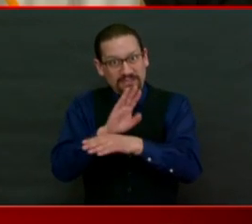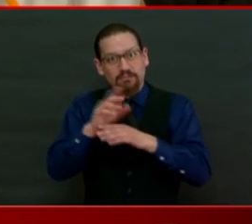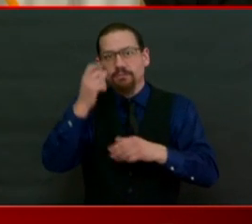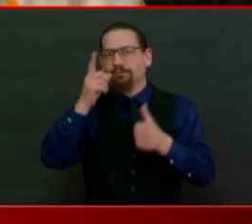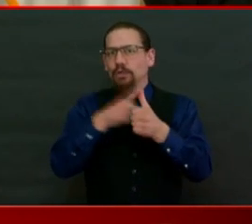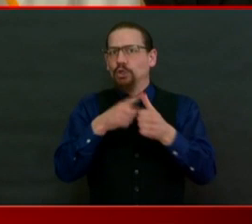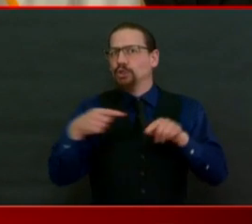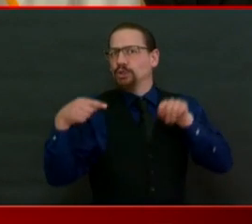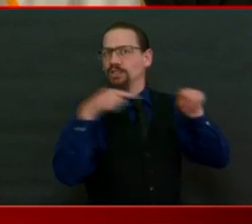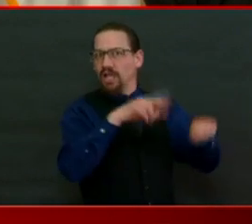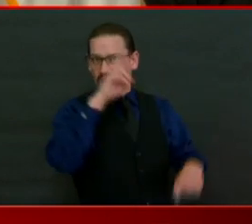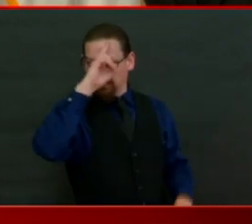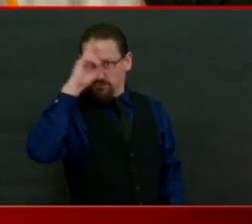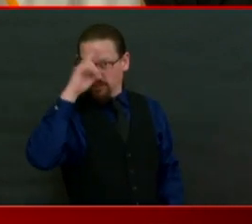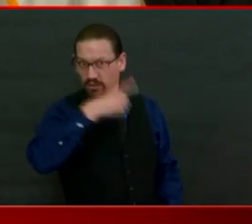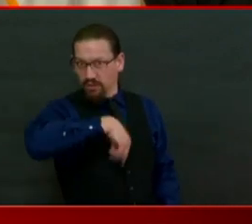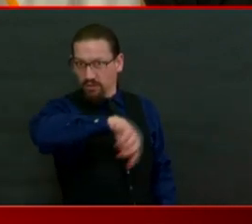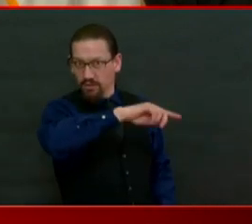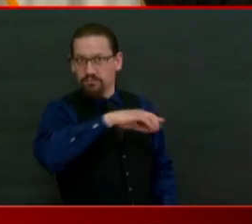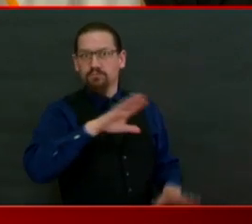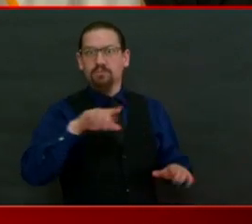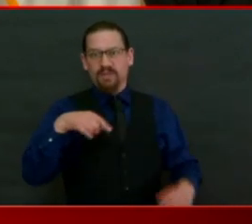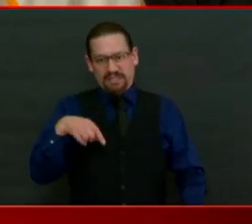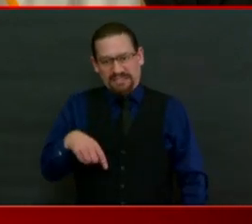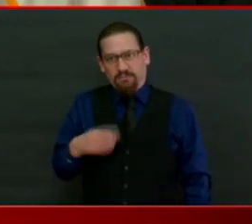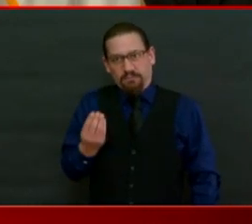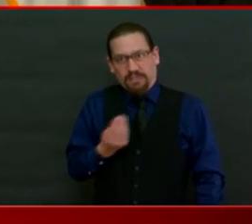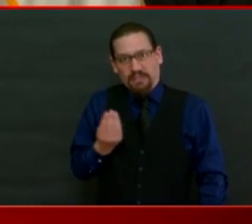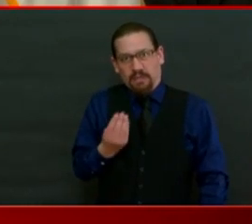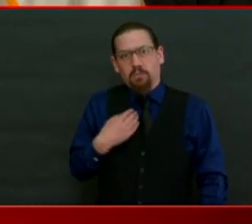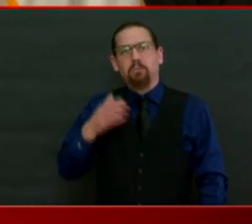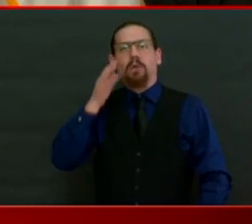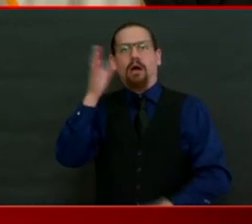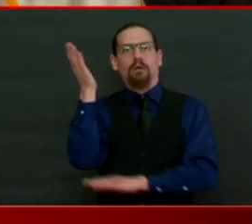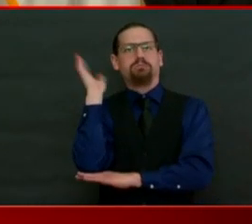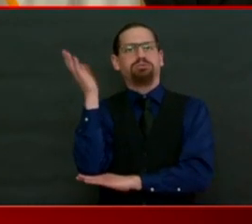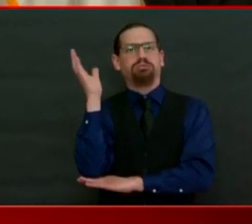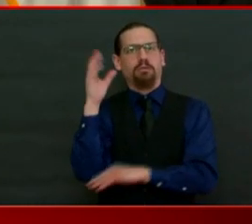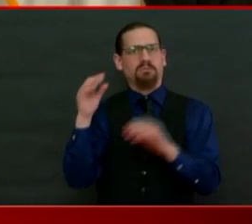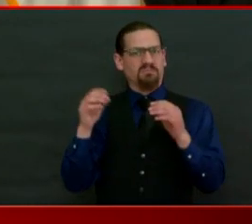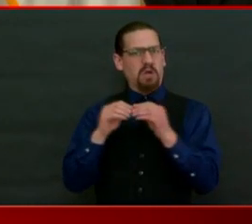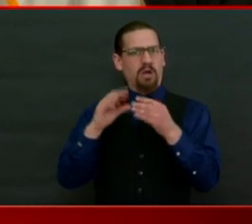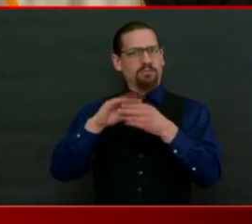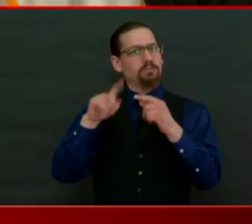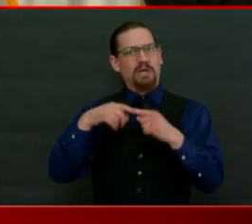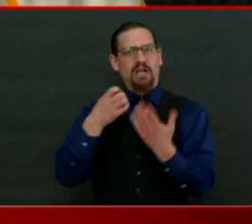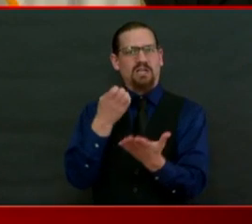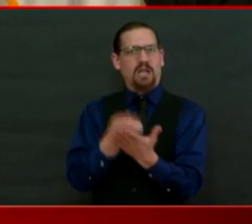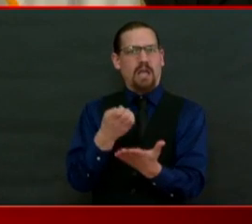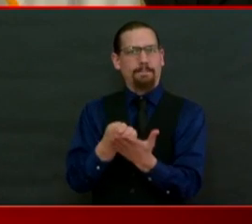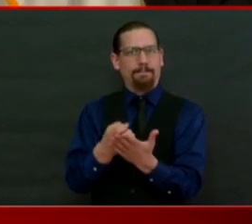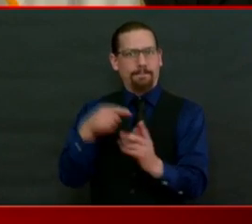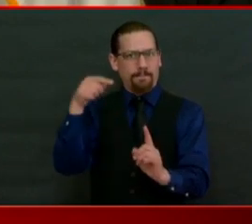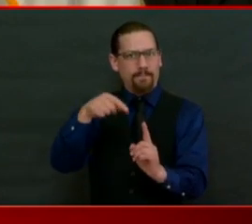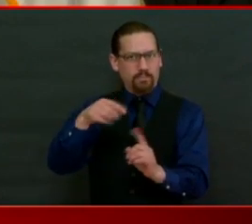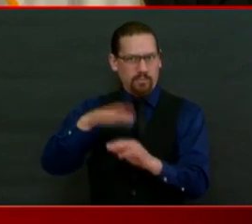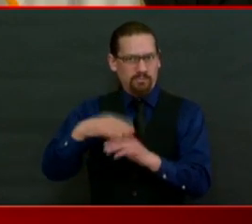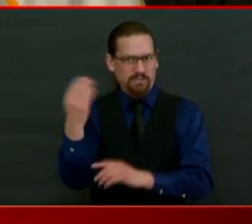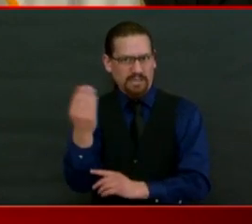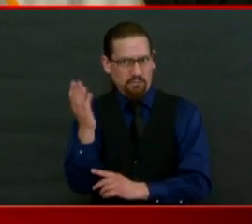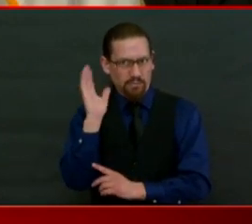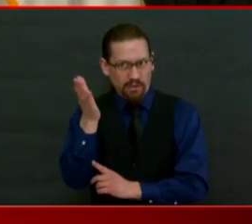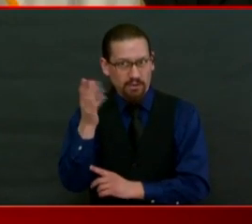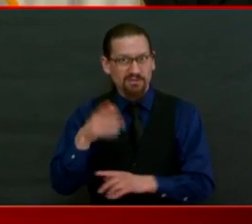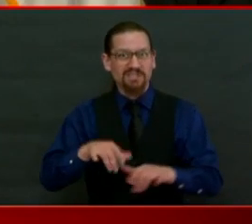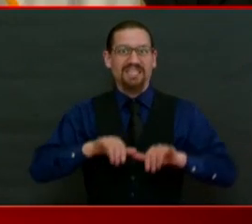Monday. I'm going to have a lot more to say about reopening our economy. The the stay at home order expires